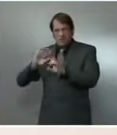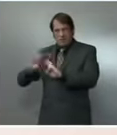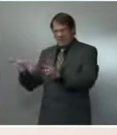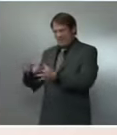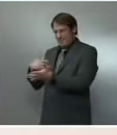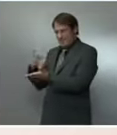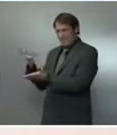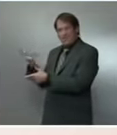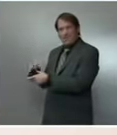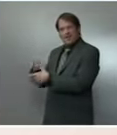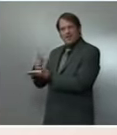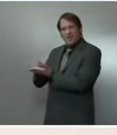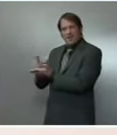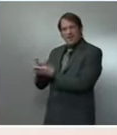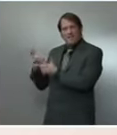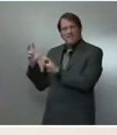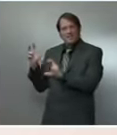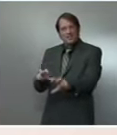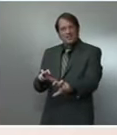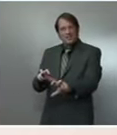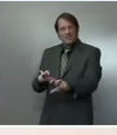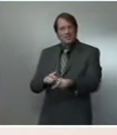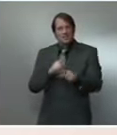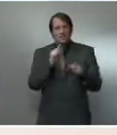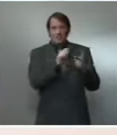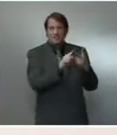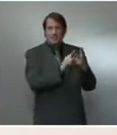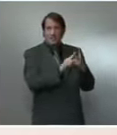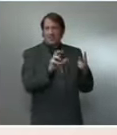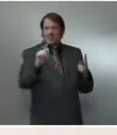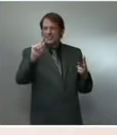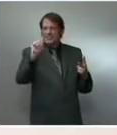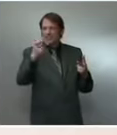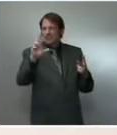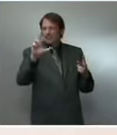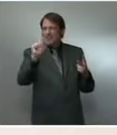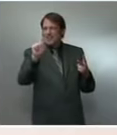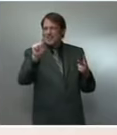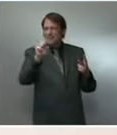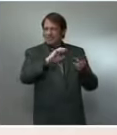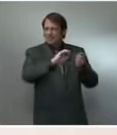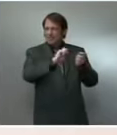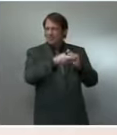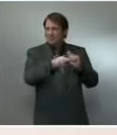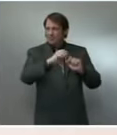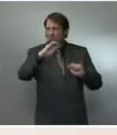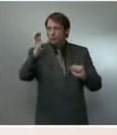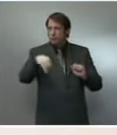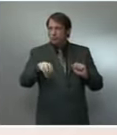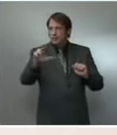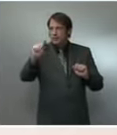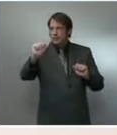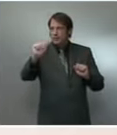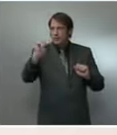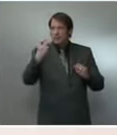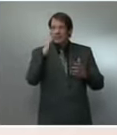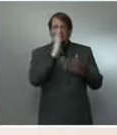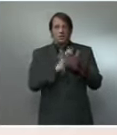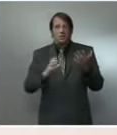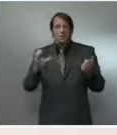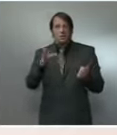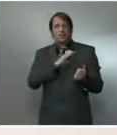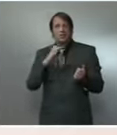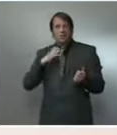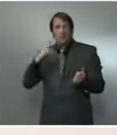corporate tax rate, global minimum tax. Some in Congress think that it should be paid for by putting the burden on the backs of